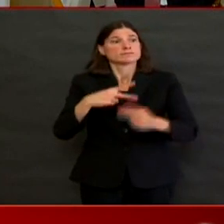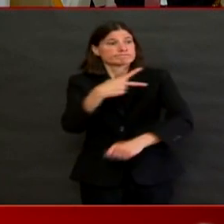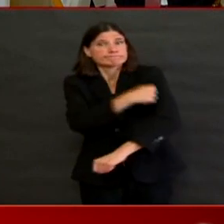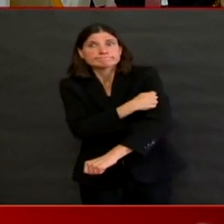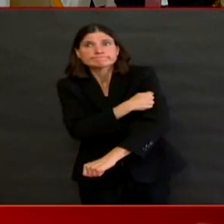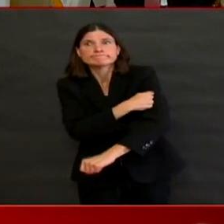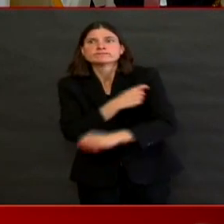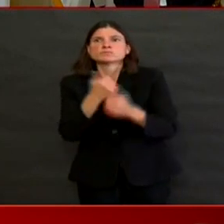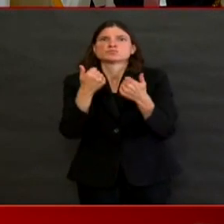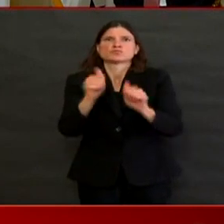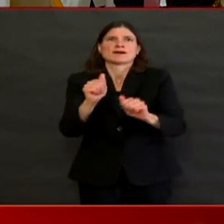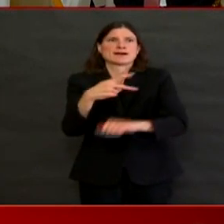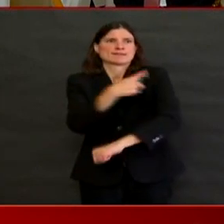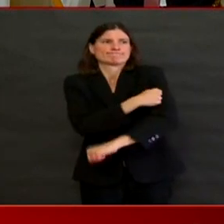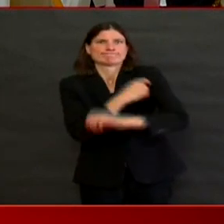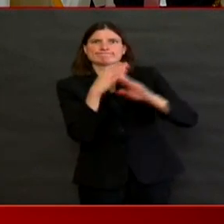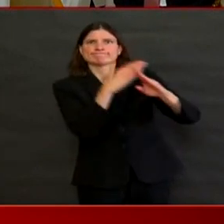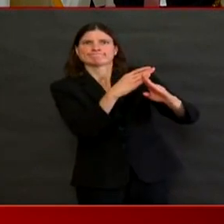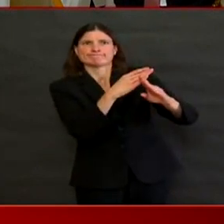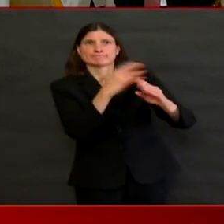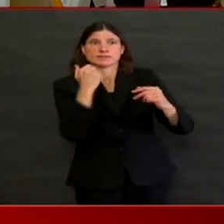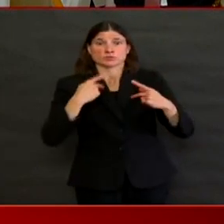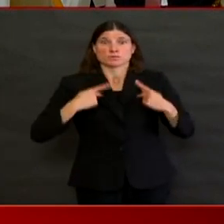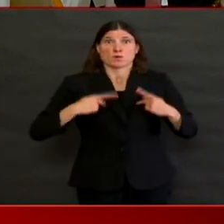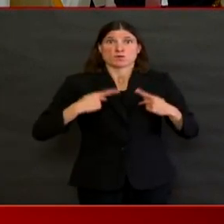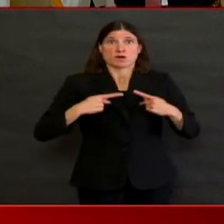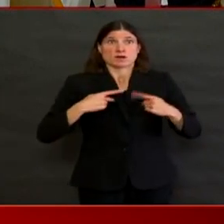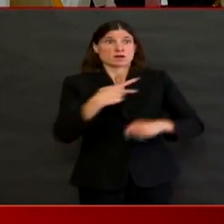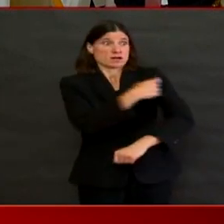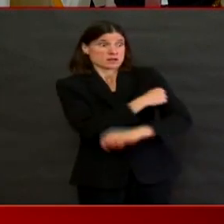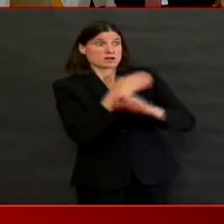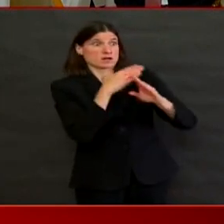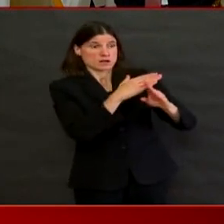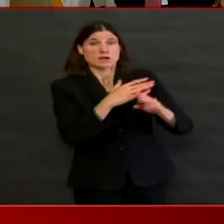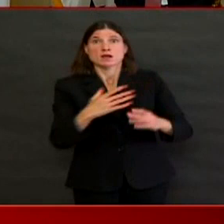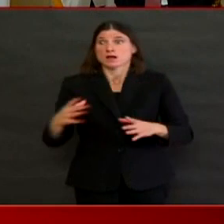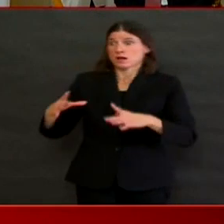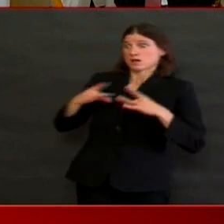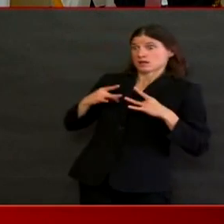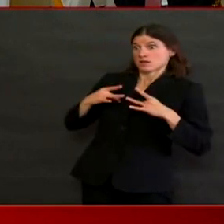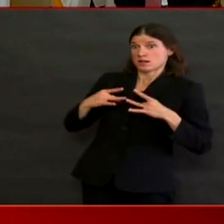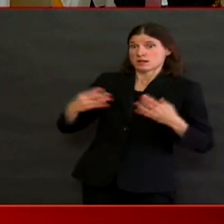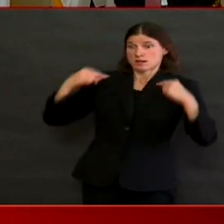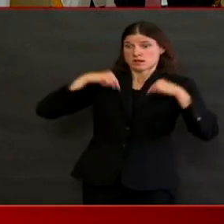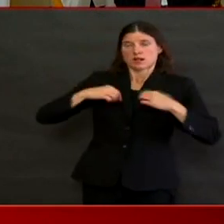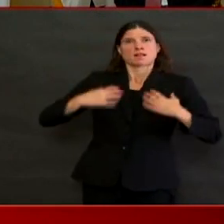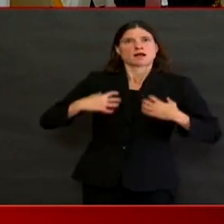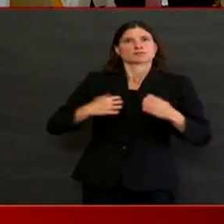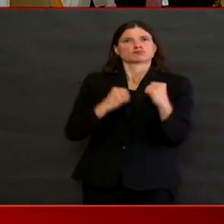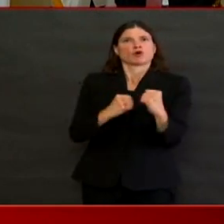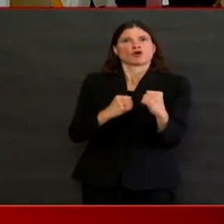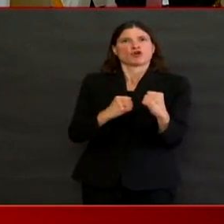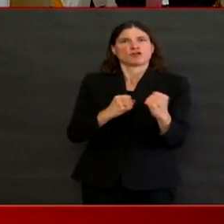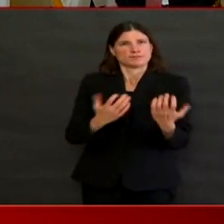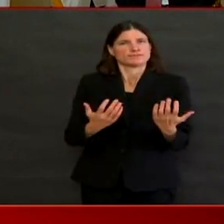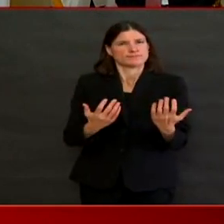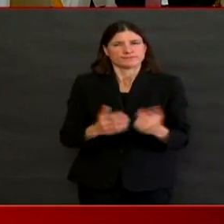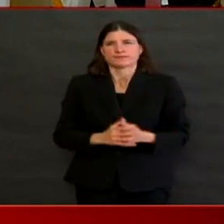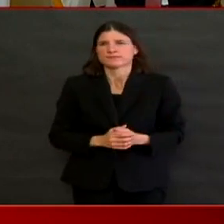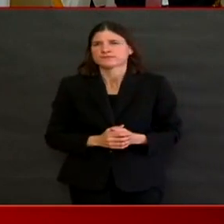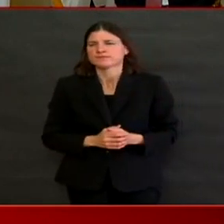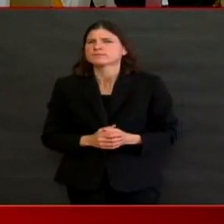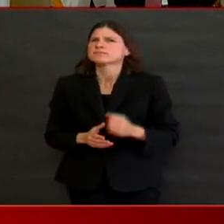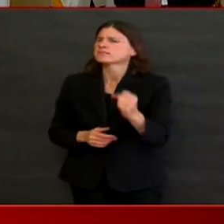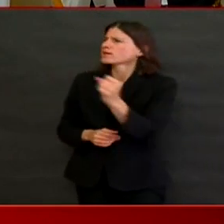and prevent against COVID-19. This next question from Alan Guberti, it's broken down into a bunch of different questions. So I'll start with what